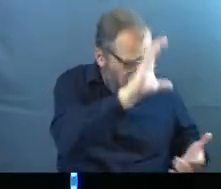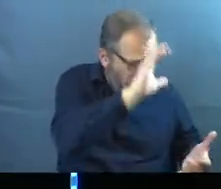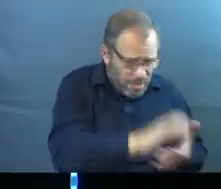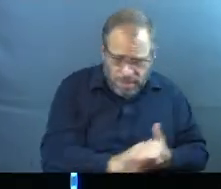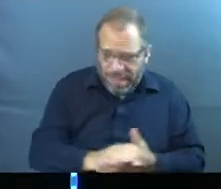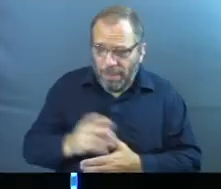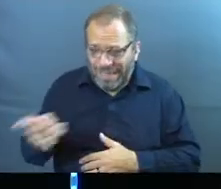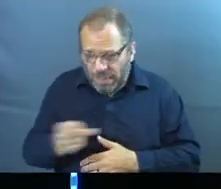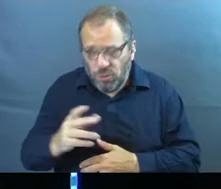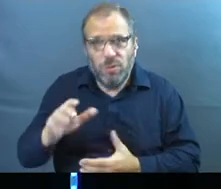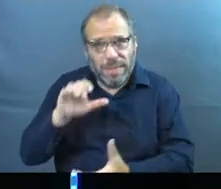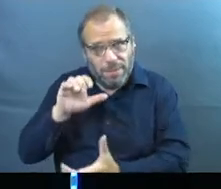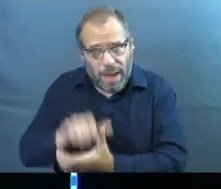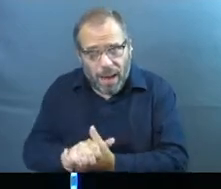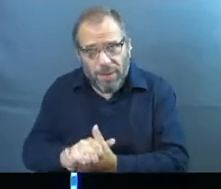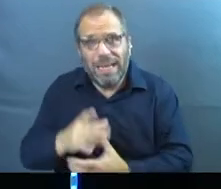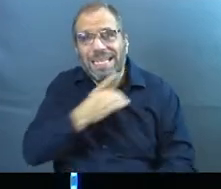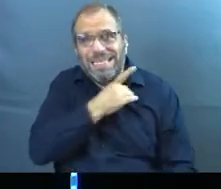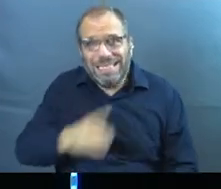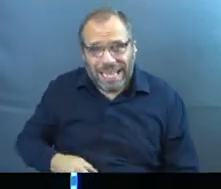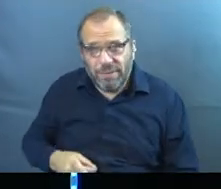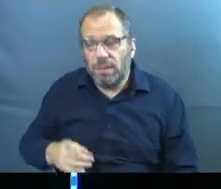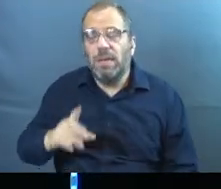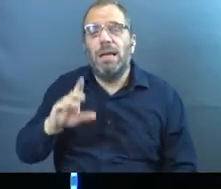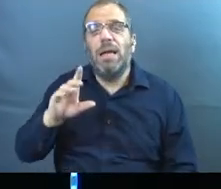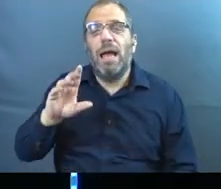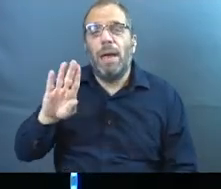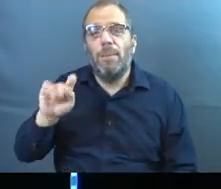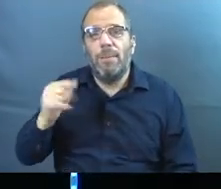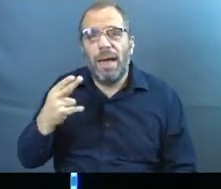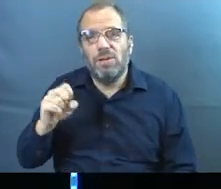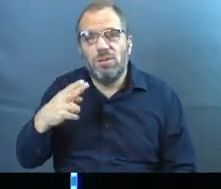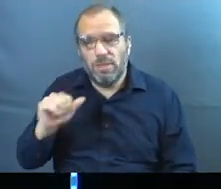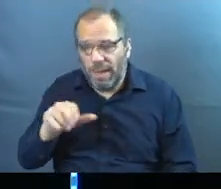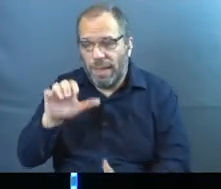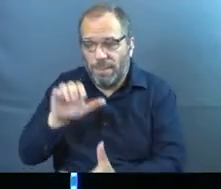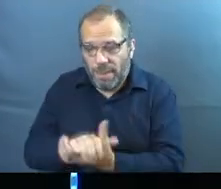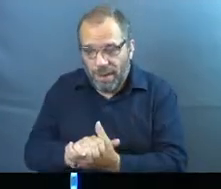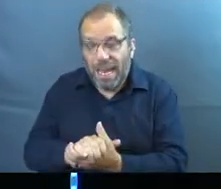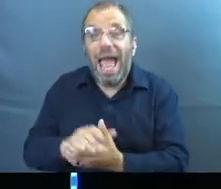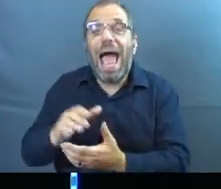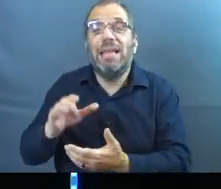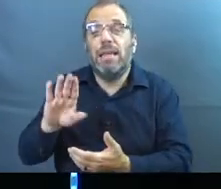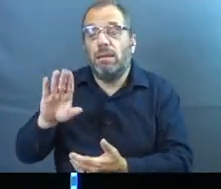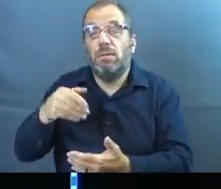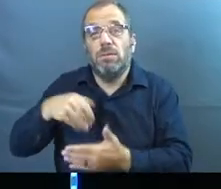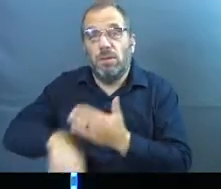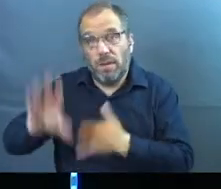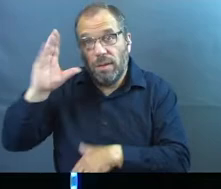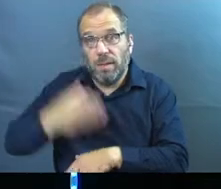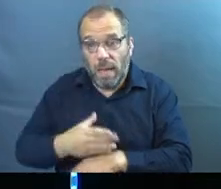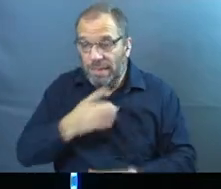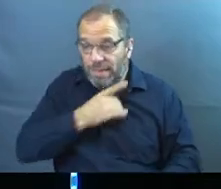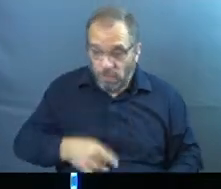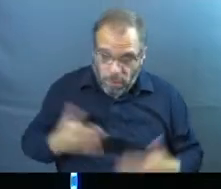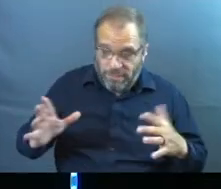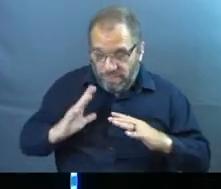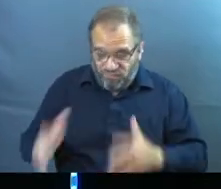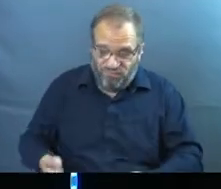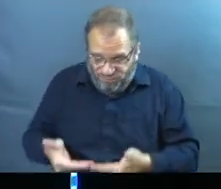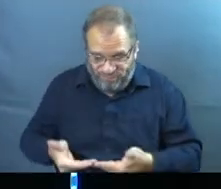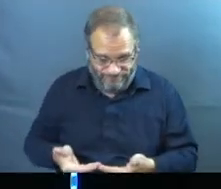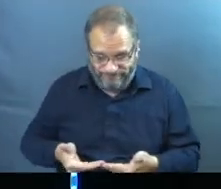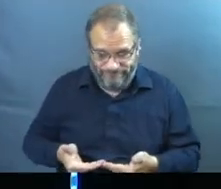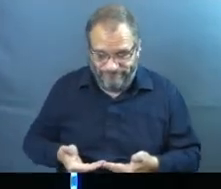her and King David are married. They have their son, and David gets to this place where he just goes, all right, it is what it is,